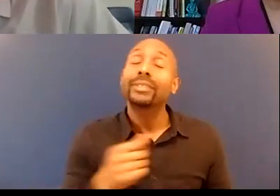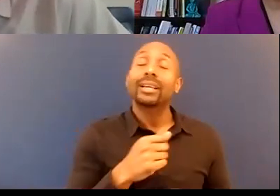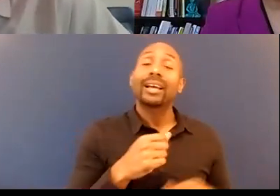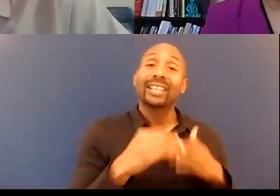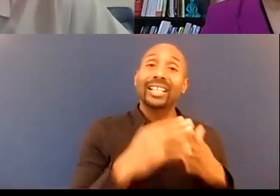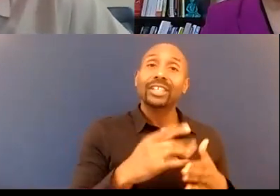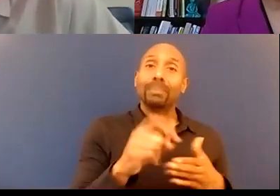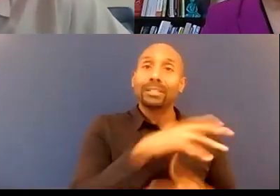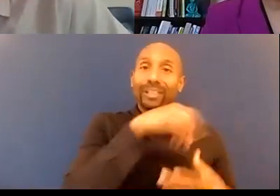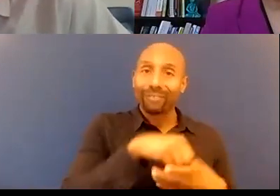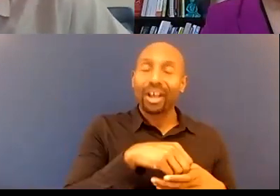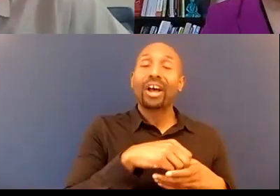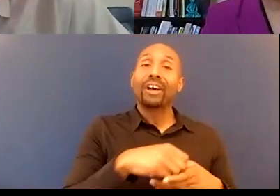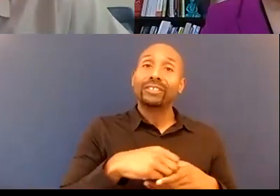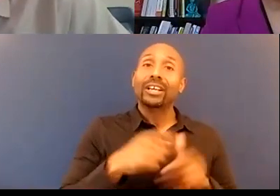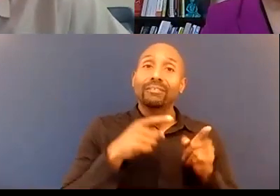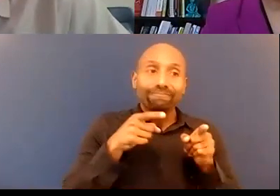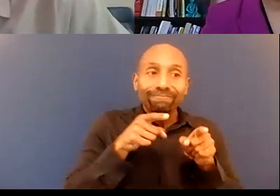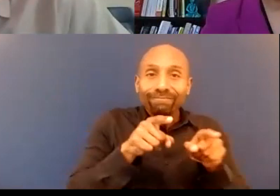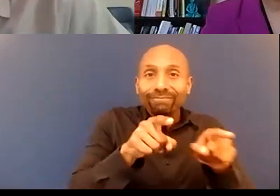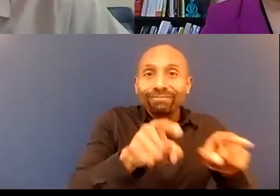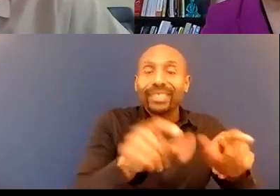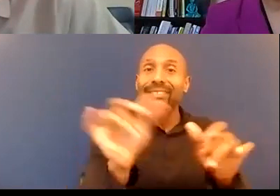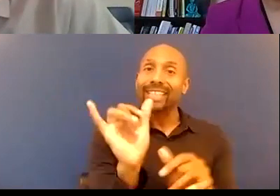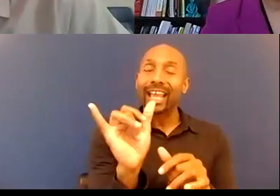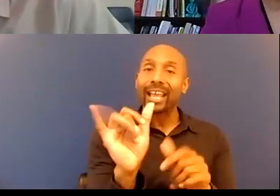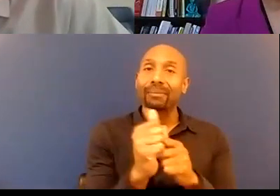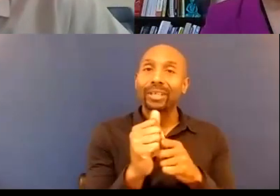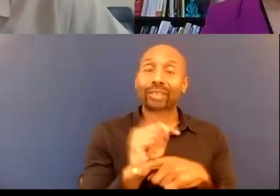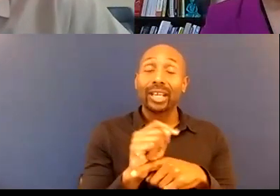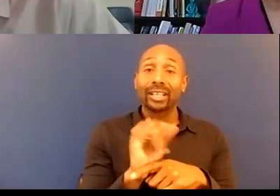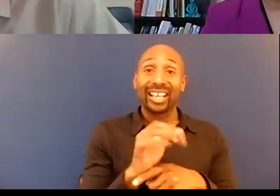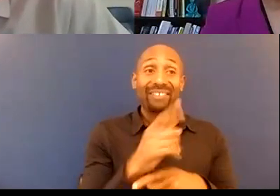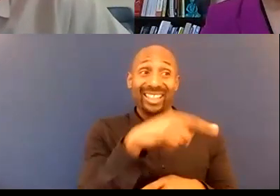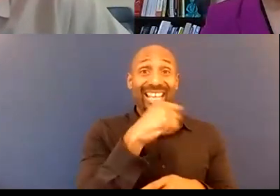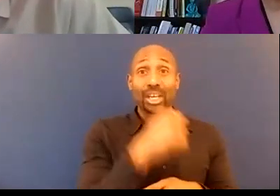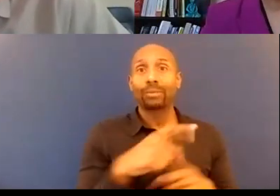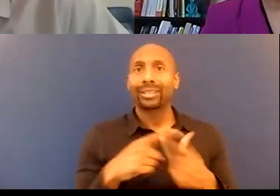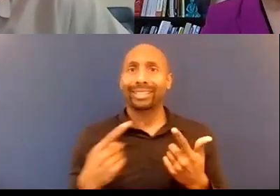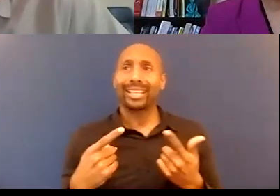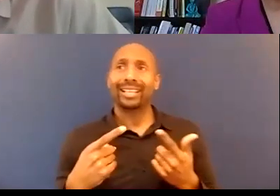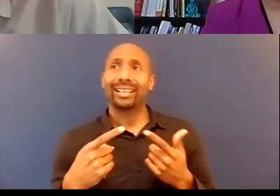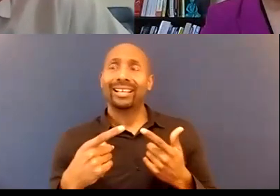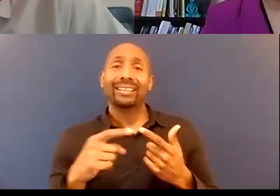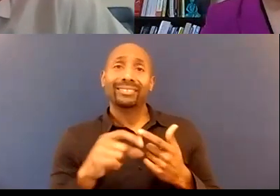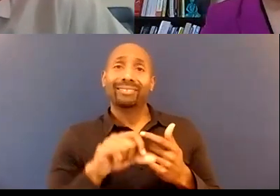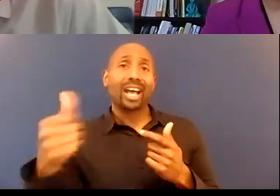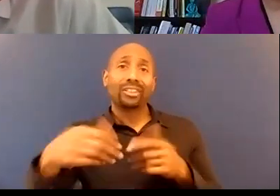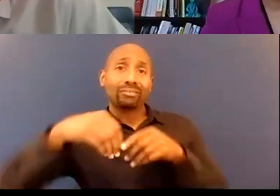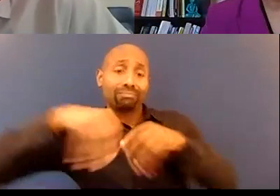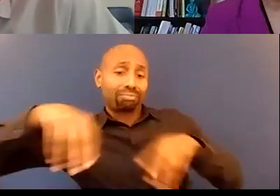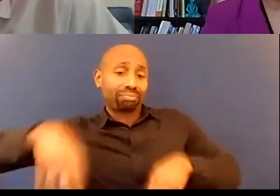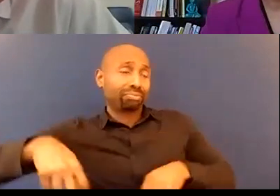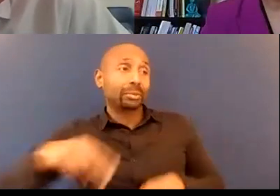why should the rest of the body follow it just doesn't make sense when you don't have leadership taking it so for us